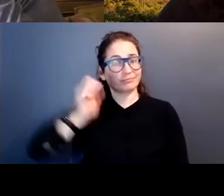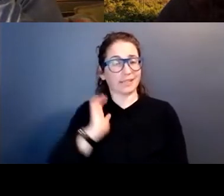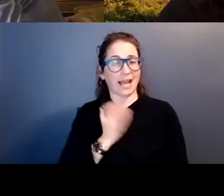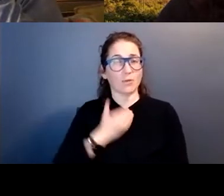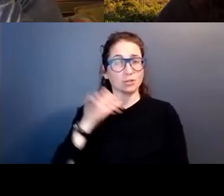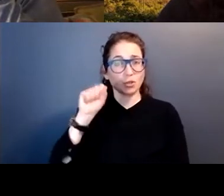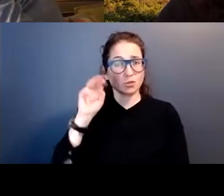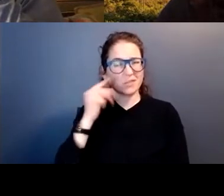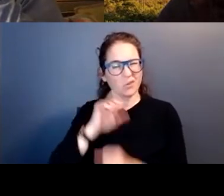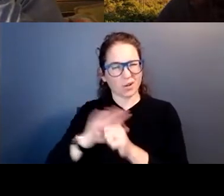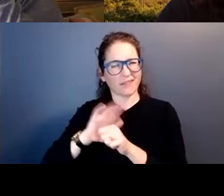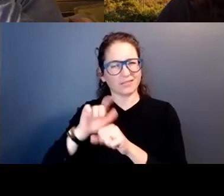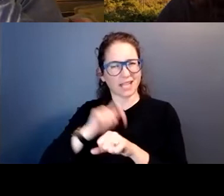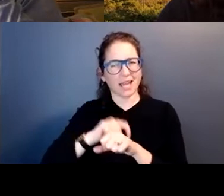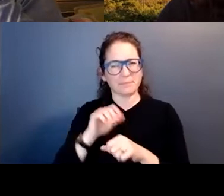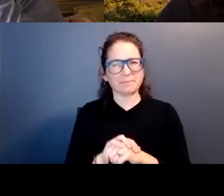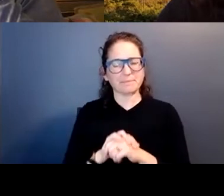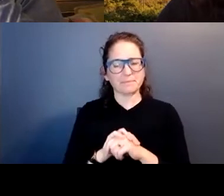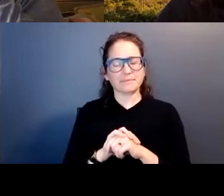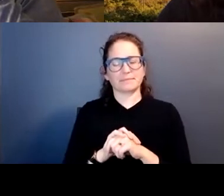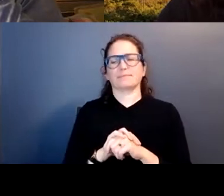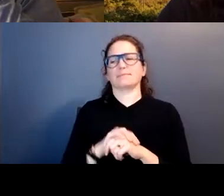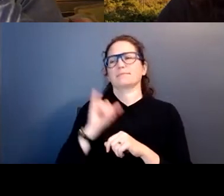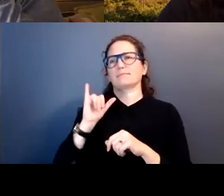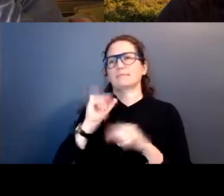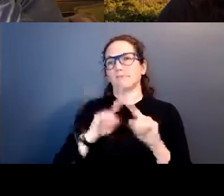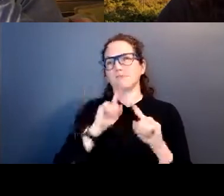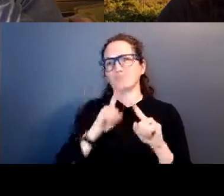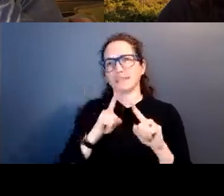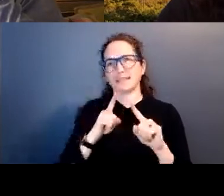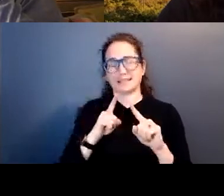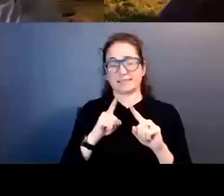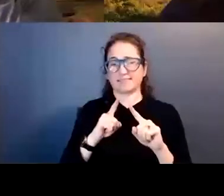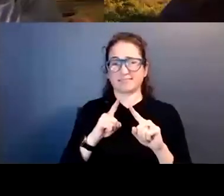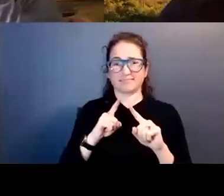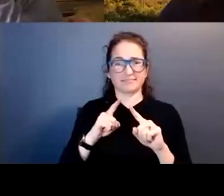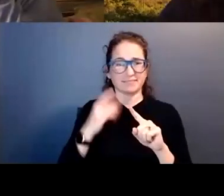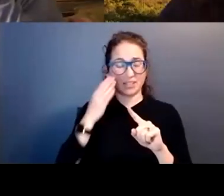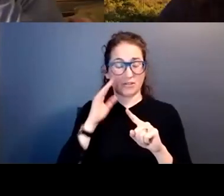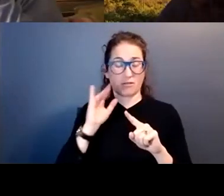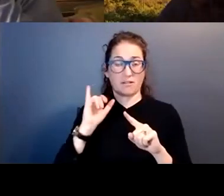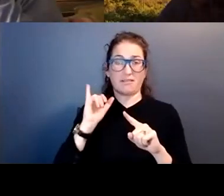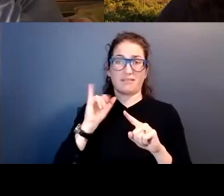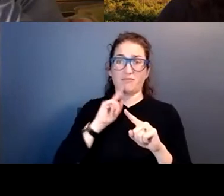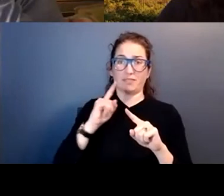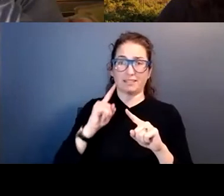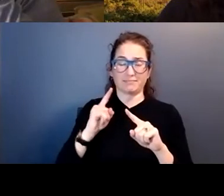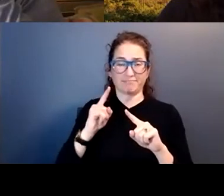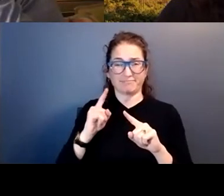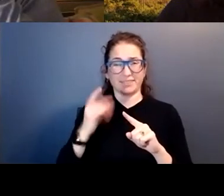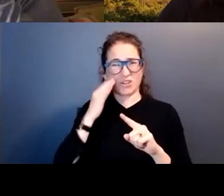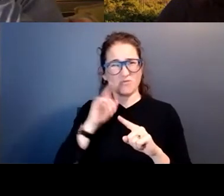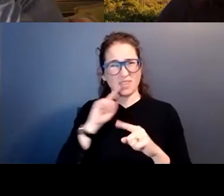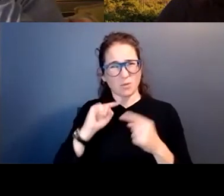an, you know, enough time, but it just really, um, it was a rude awakening to all of us. And what really hurt and what hurt my